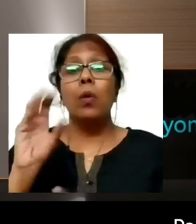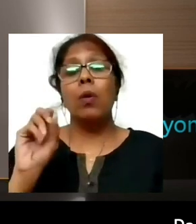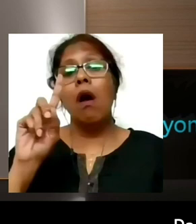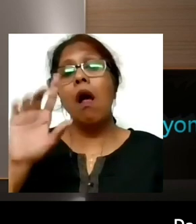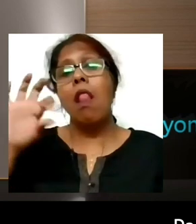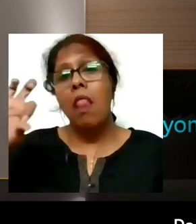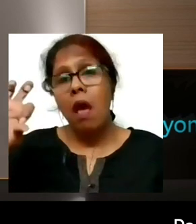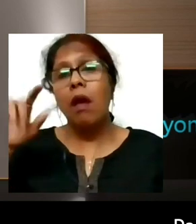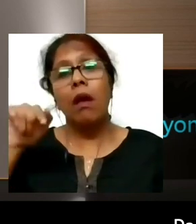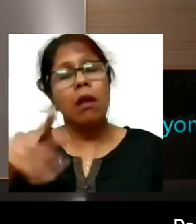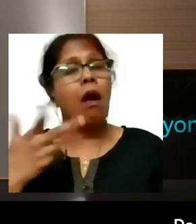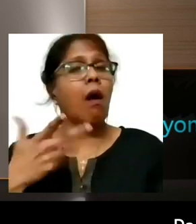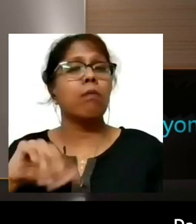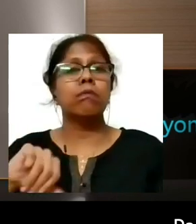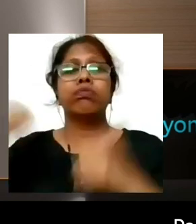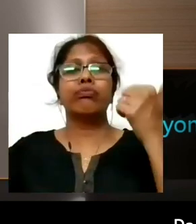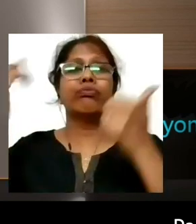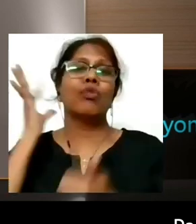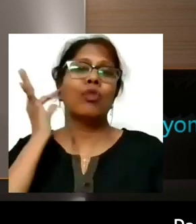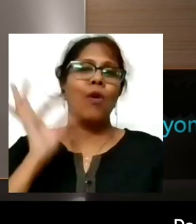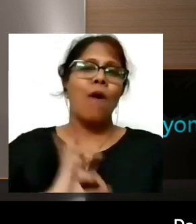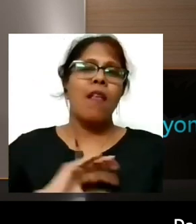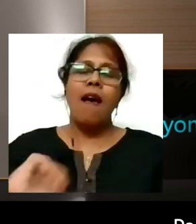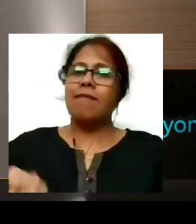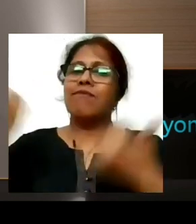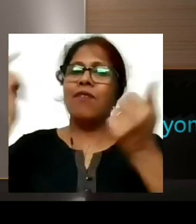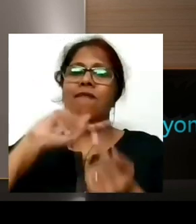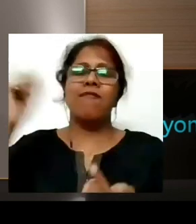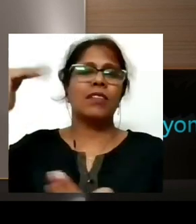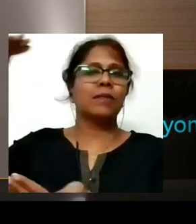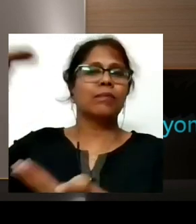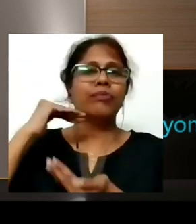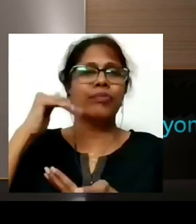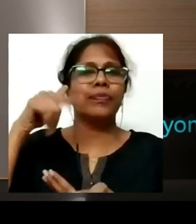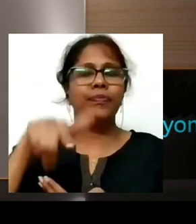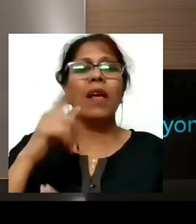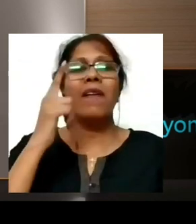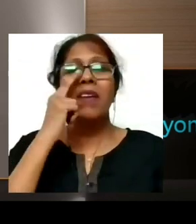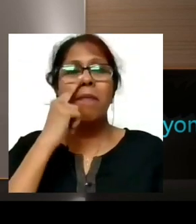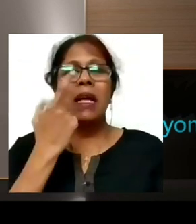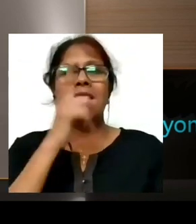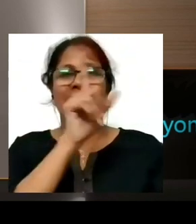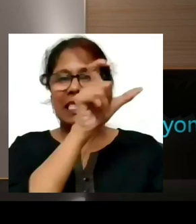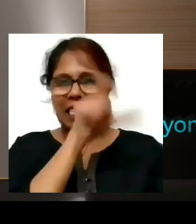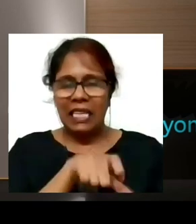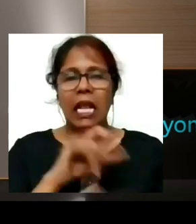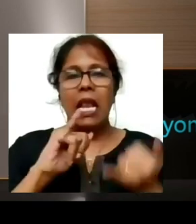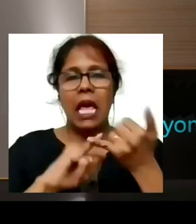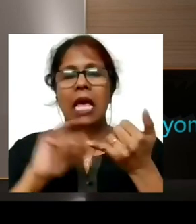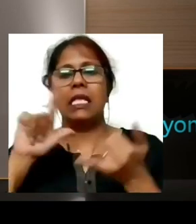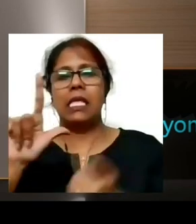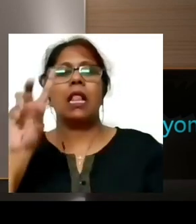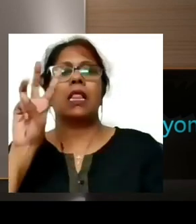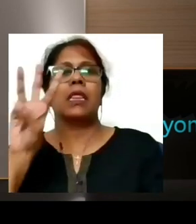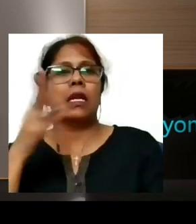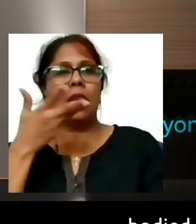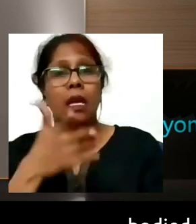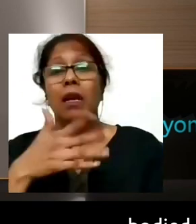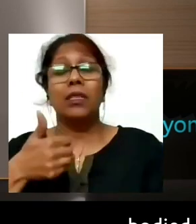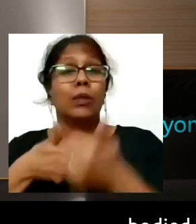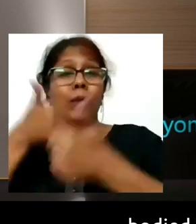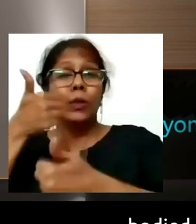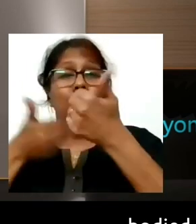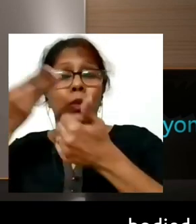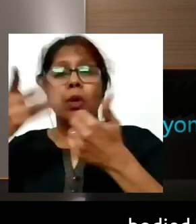badminton world championship in women's single SL3. This tournament happened alongside able-bodied